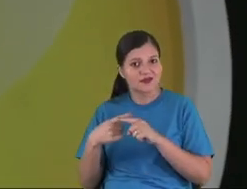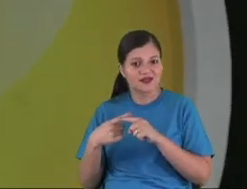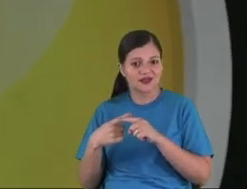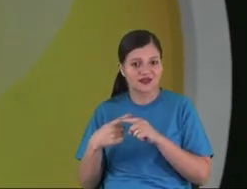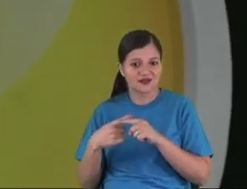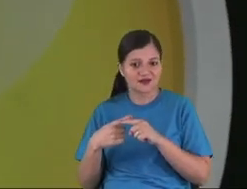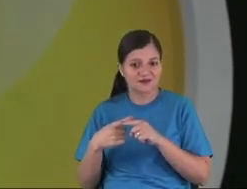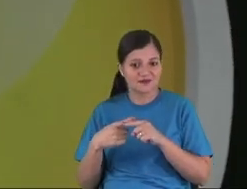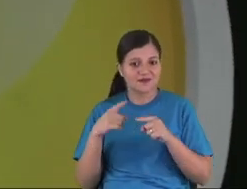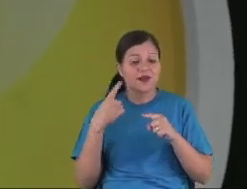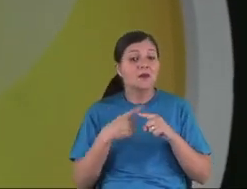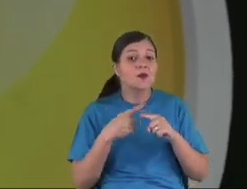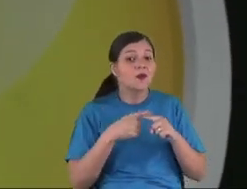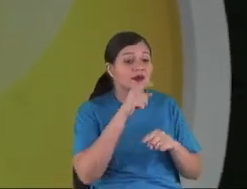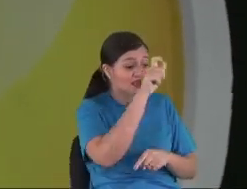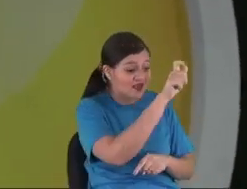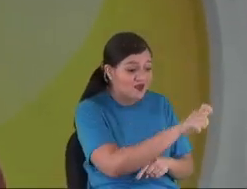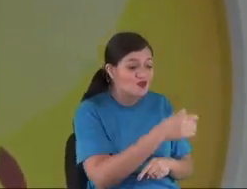For example?